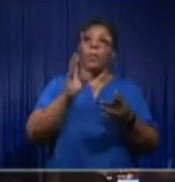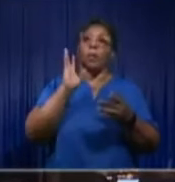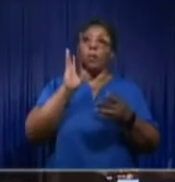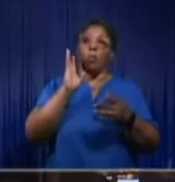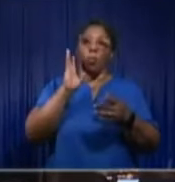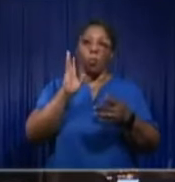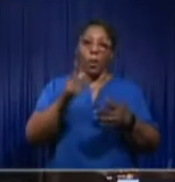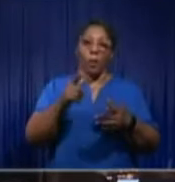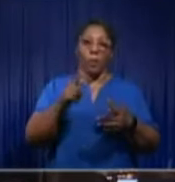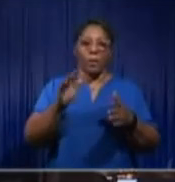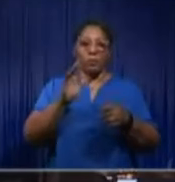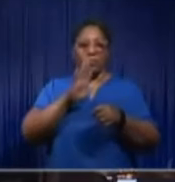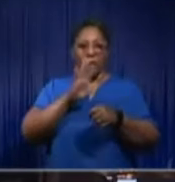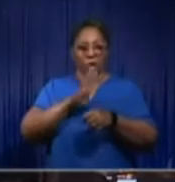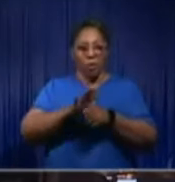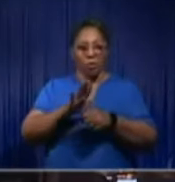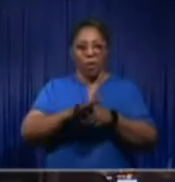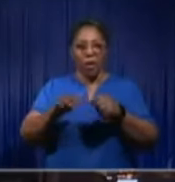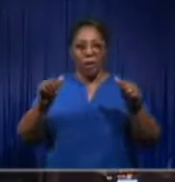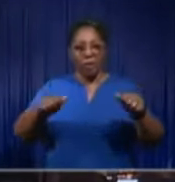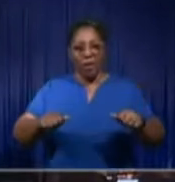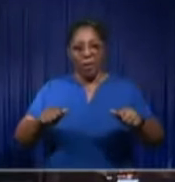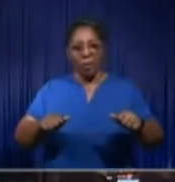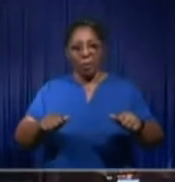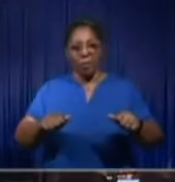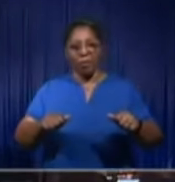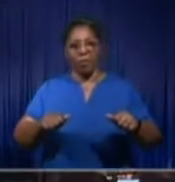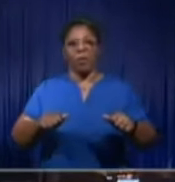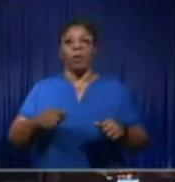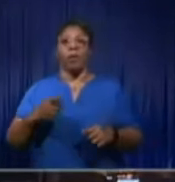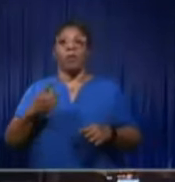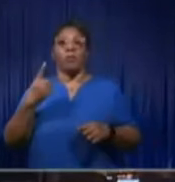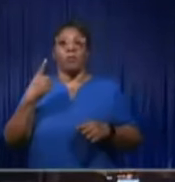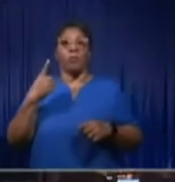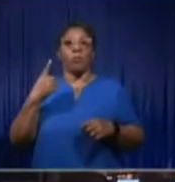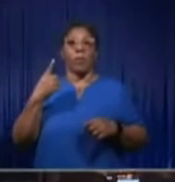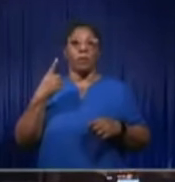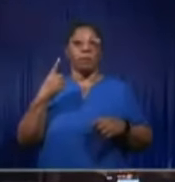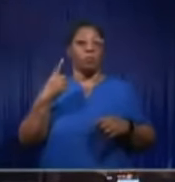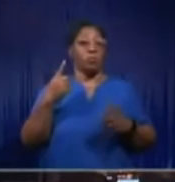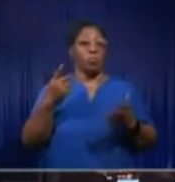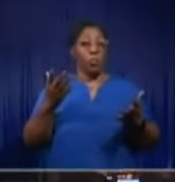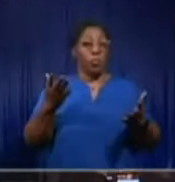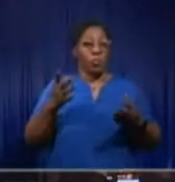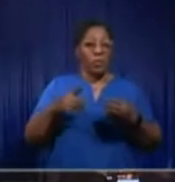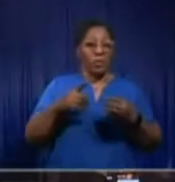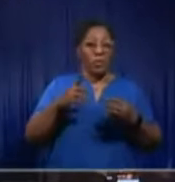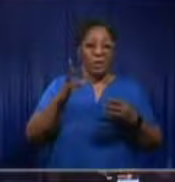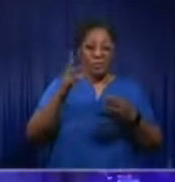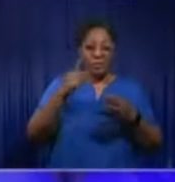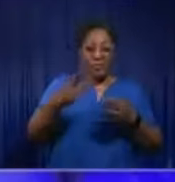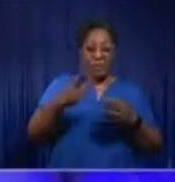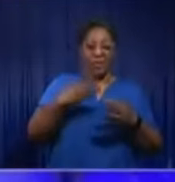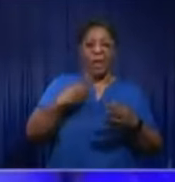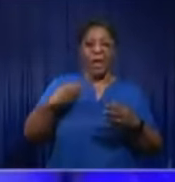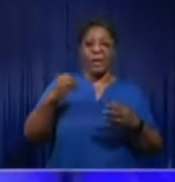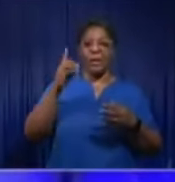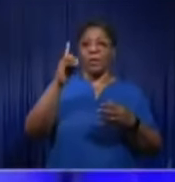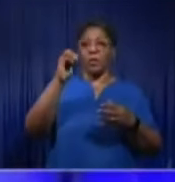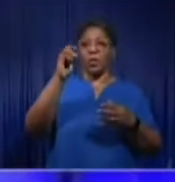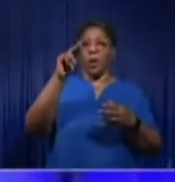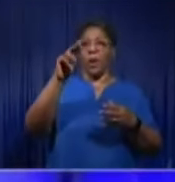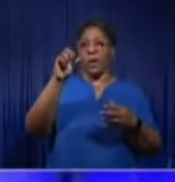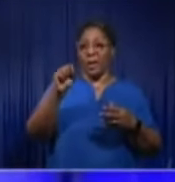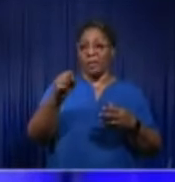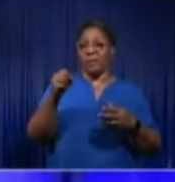the current process by which friends and alleged dons are being awarded? Team JLP, you have the first